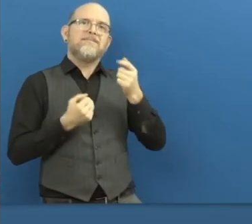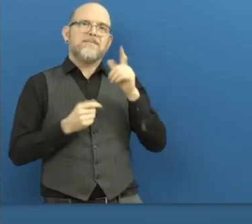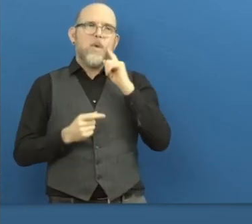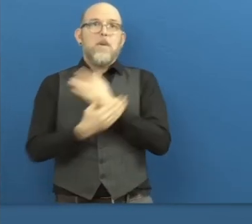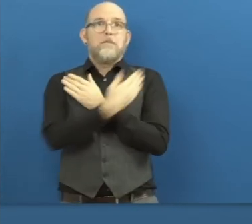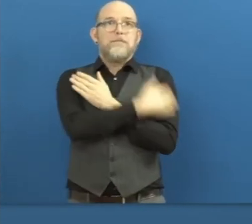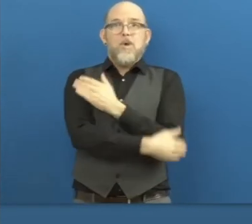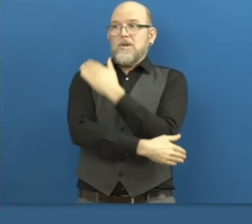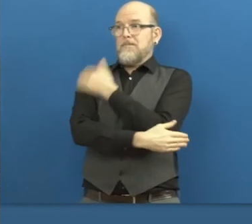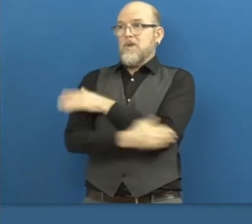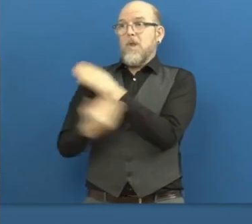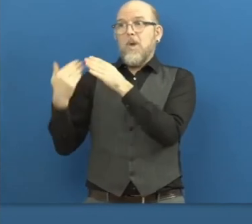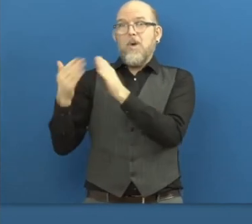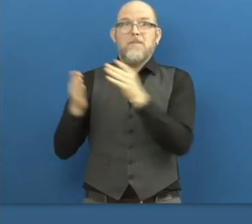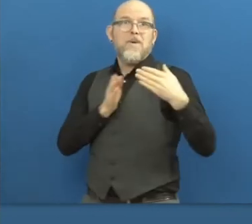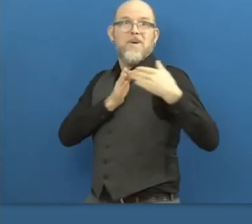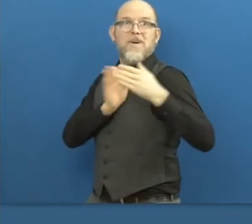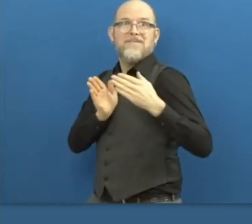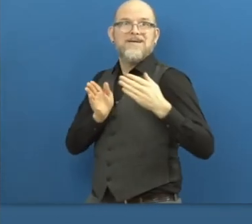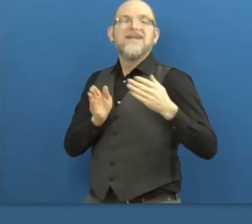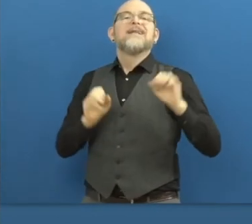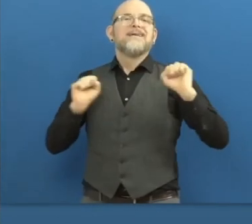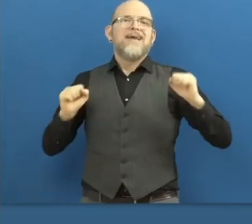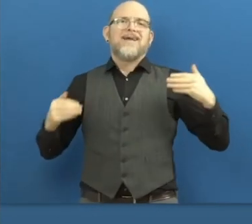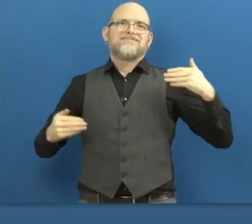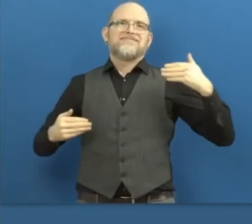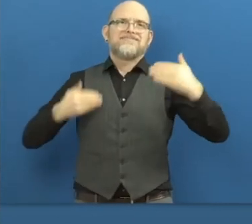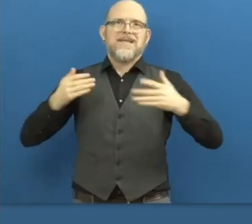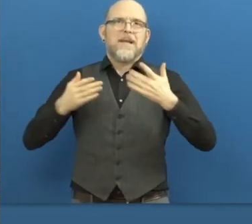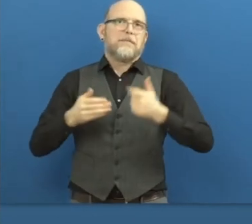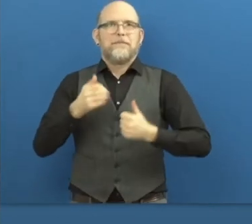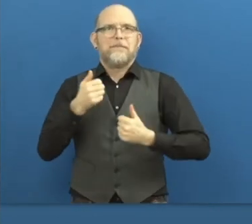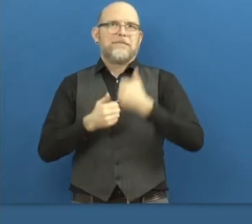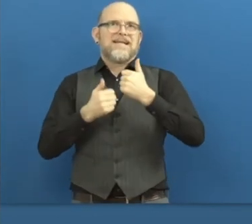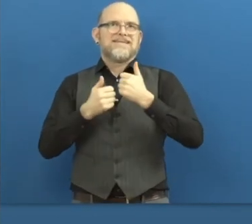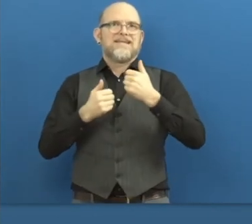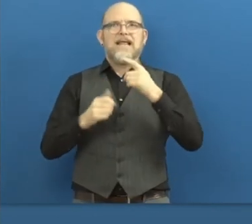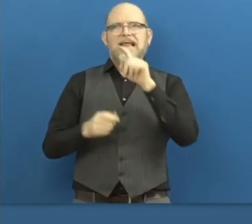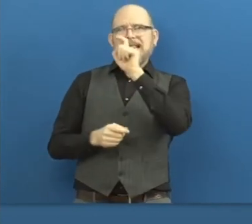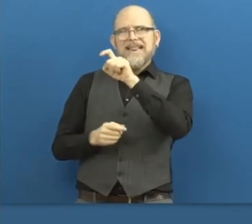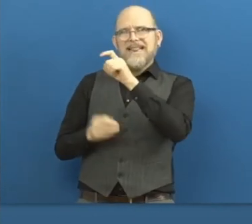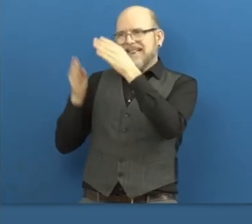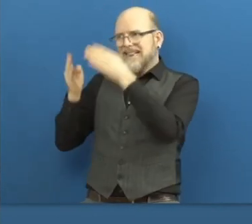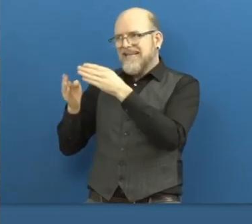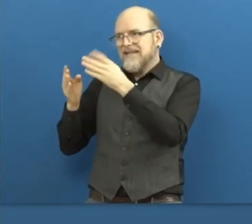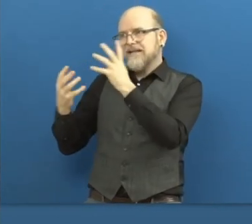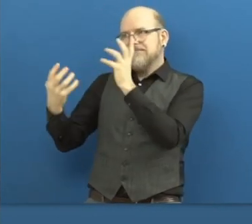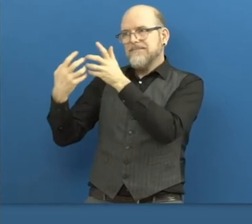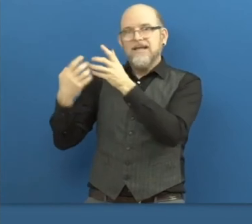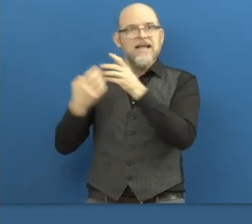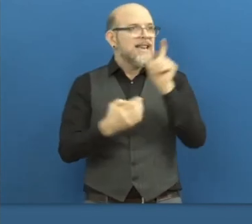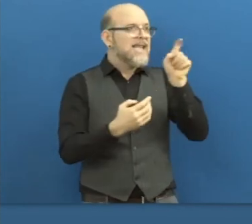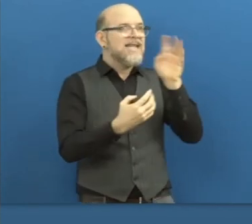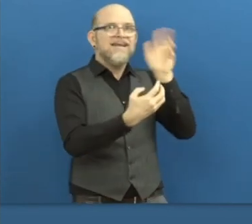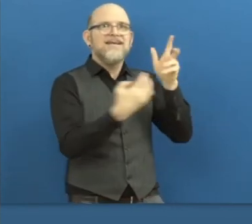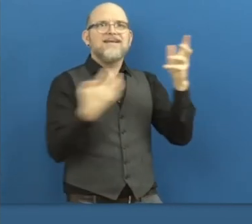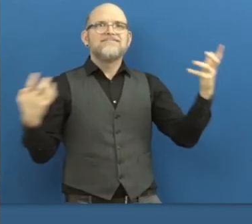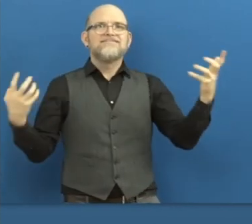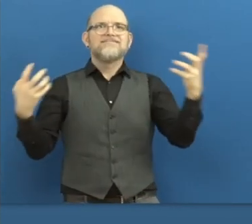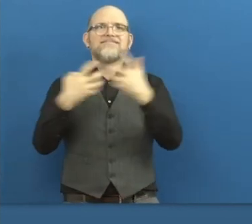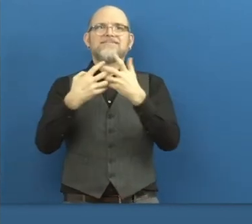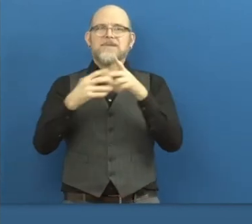the needs in the best way and you can manage your employees in the best way when you know what everyone needs.